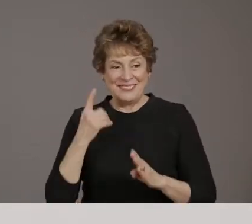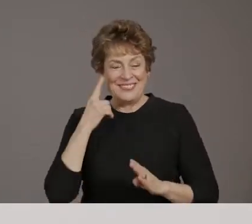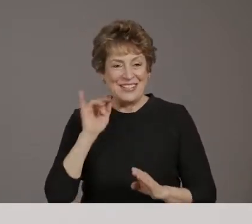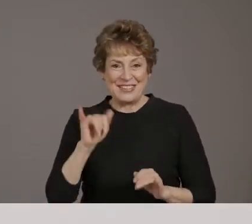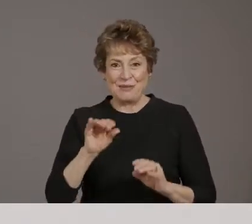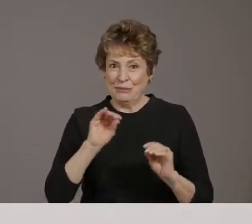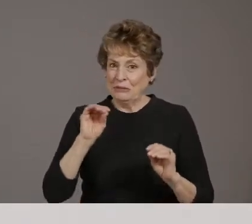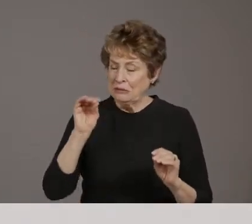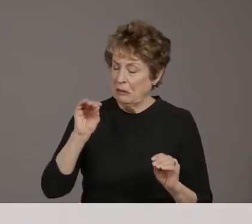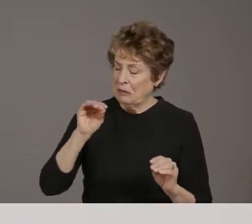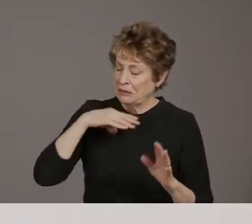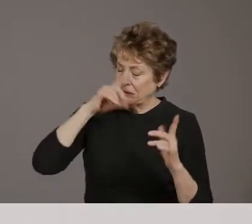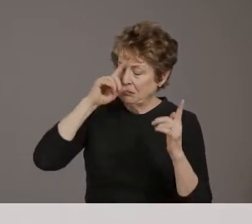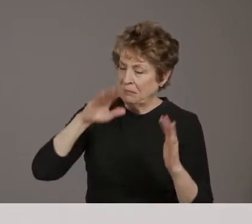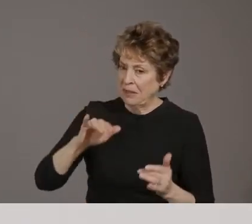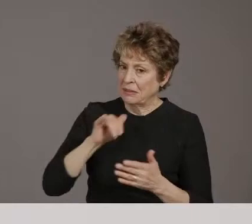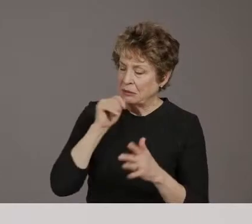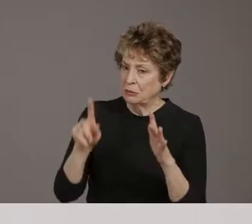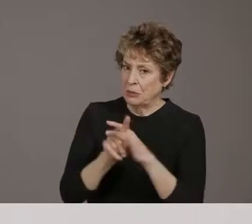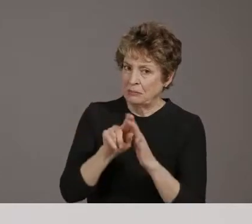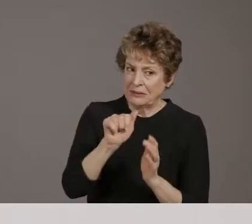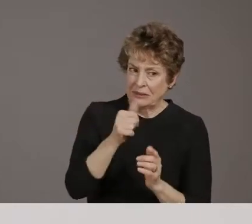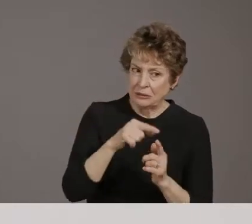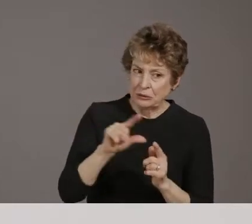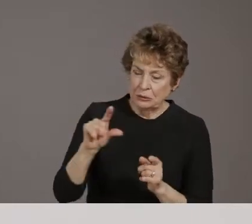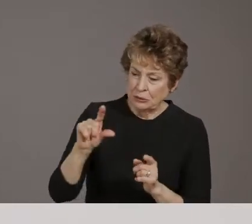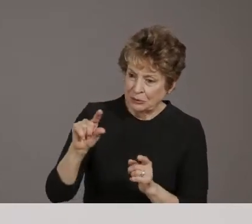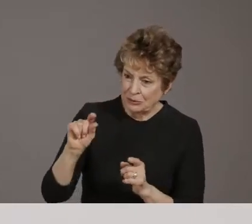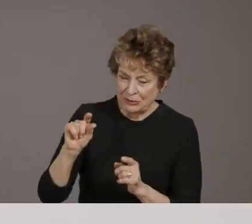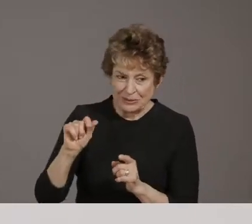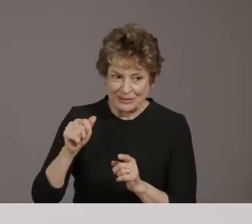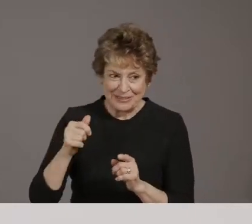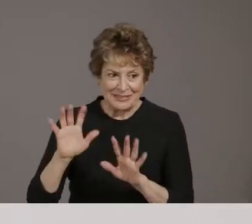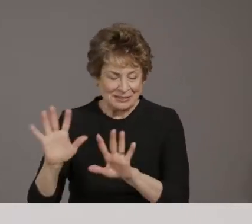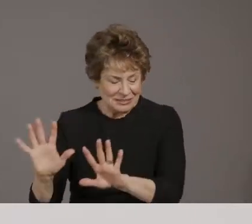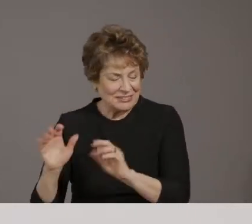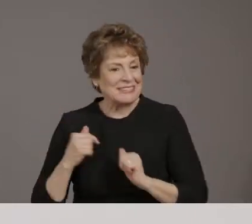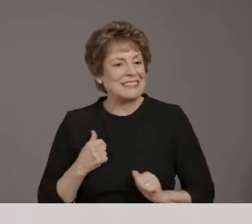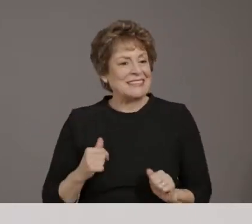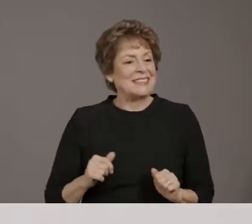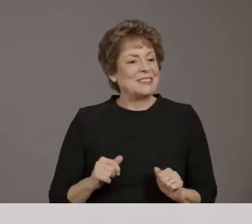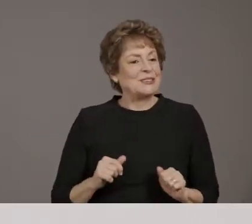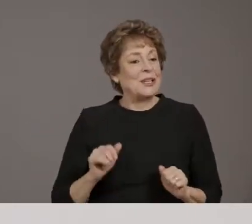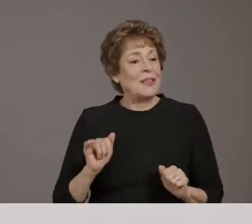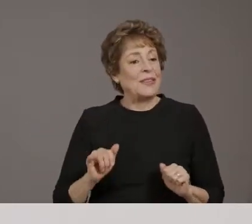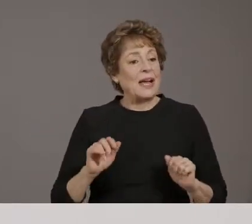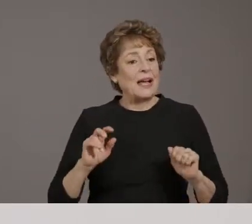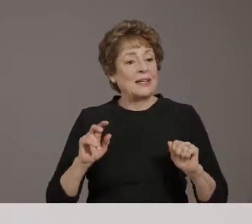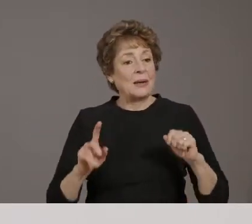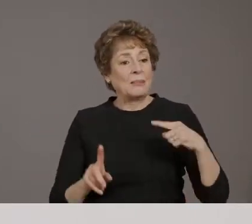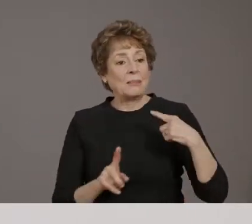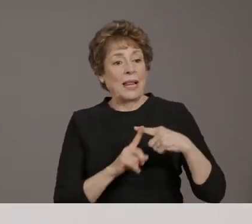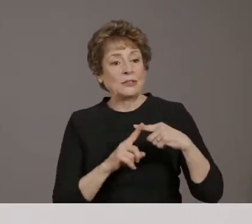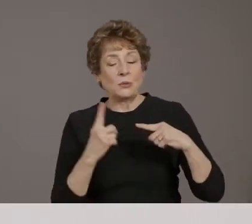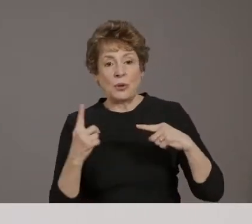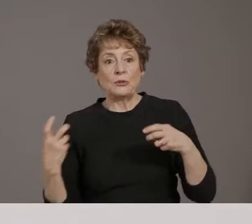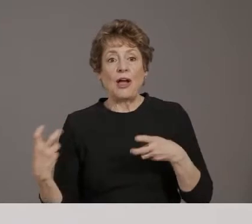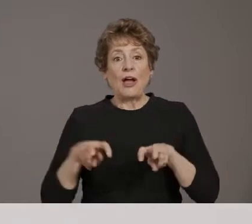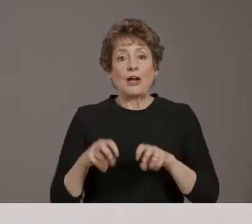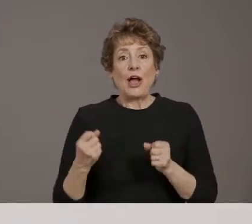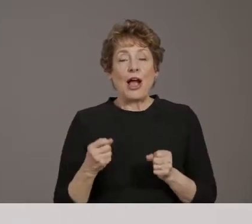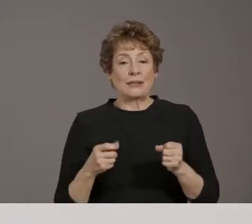activating the plus one, um, I have not heard specific data about the second doses. So that's an, it's an interesting question.